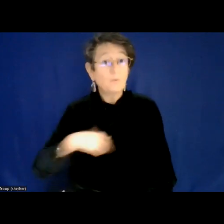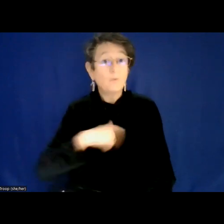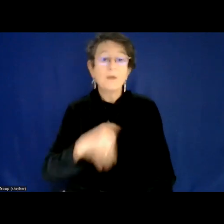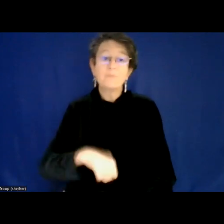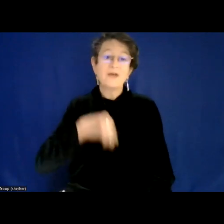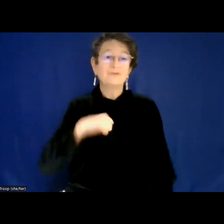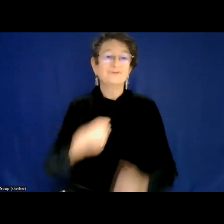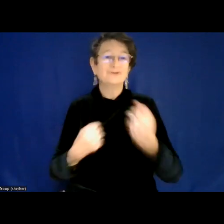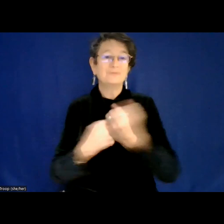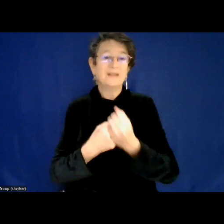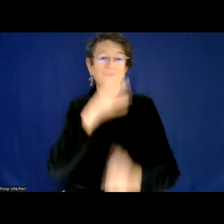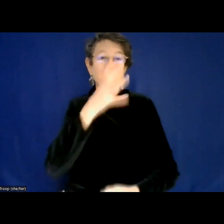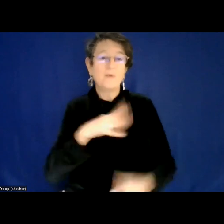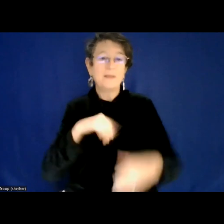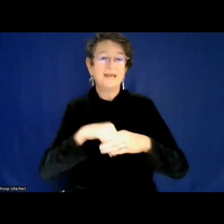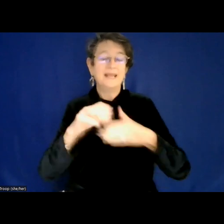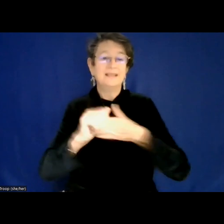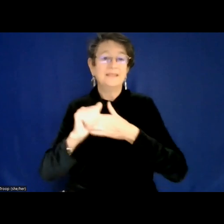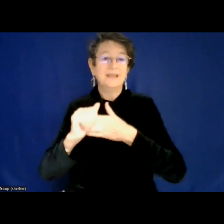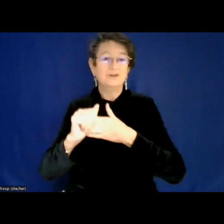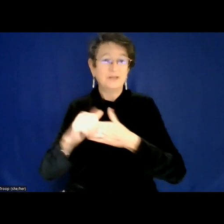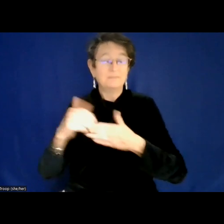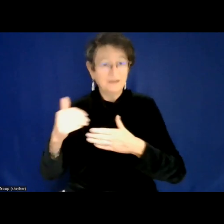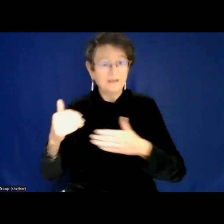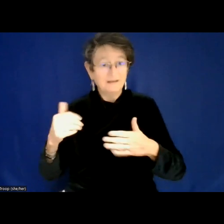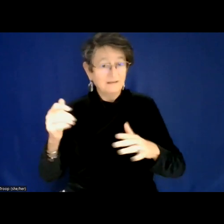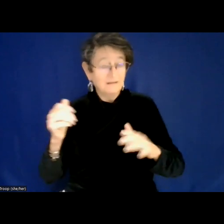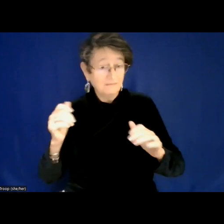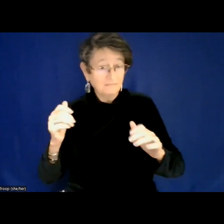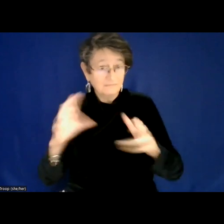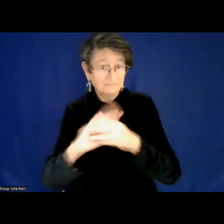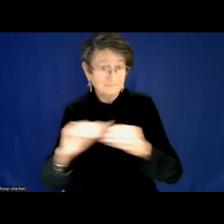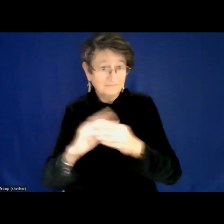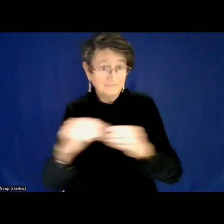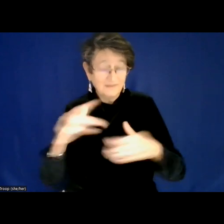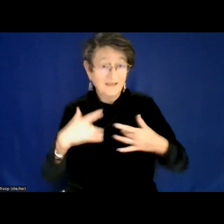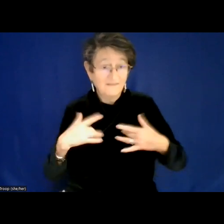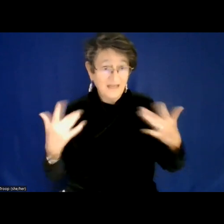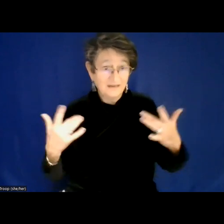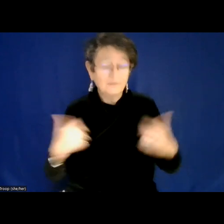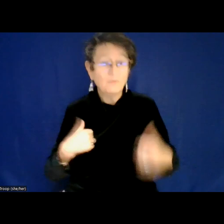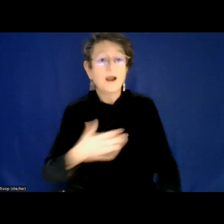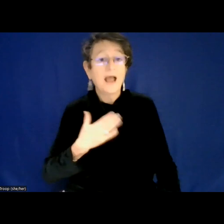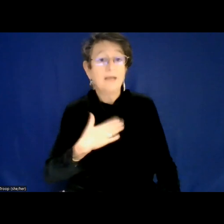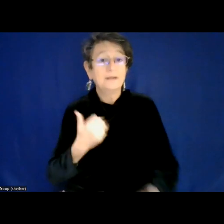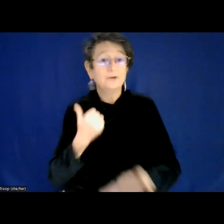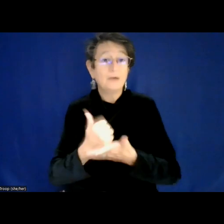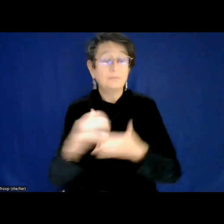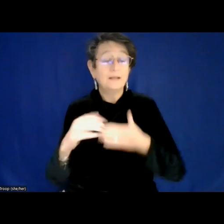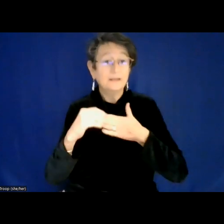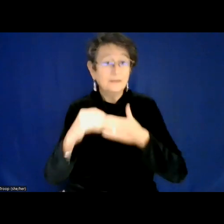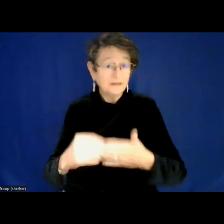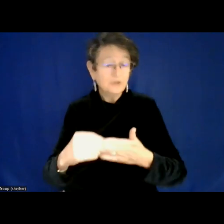women in leadership series. As a community bank, our promises to help our employees, customers, and communities thrive